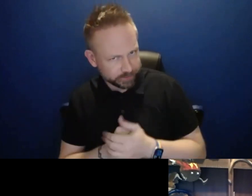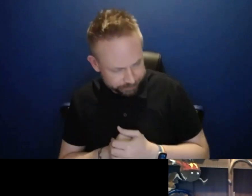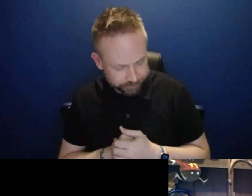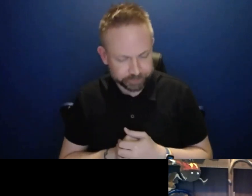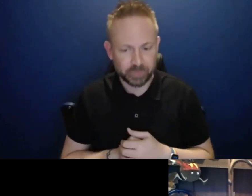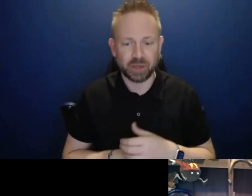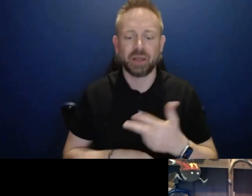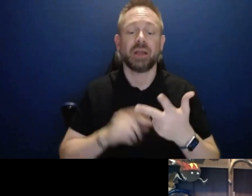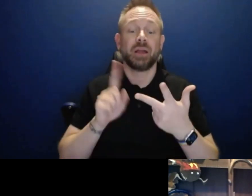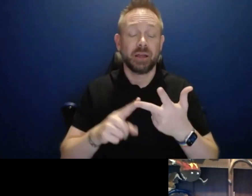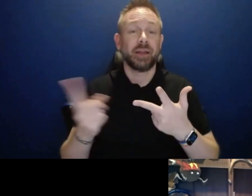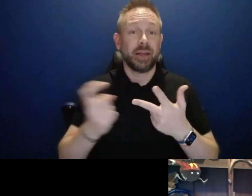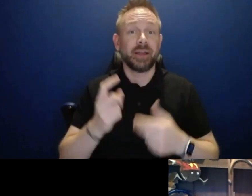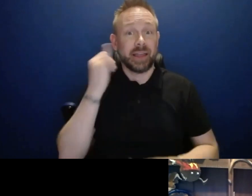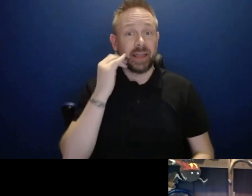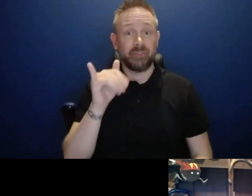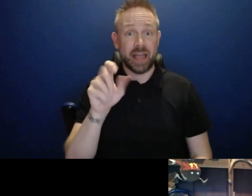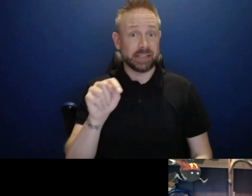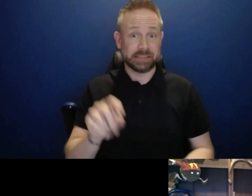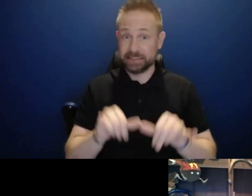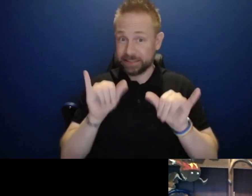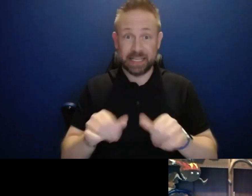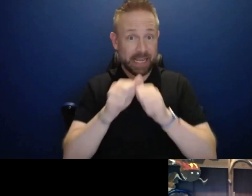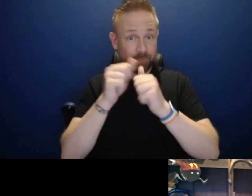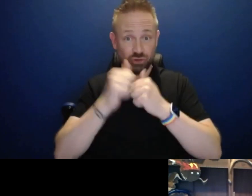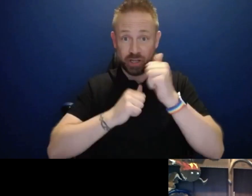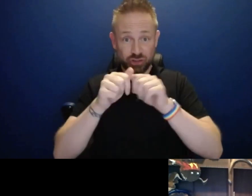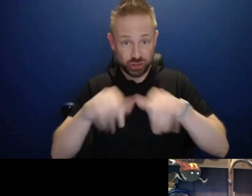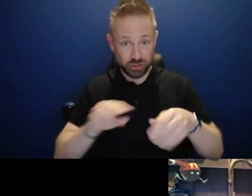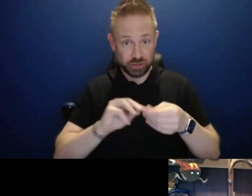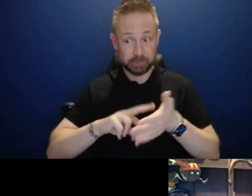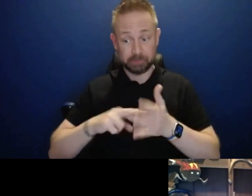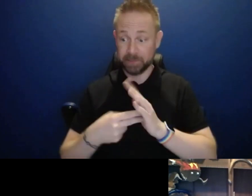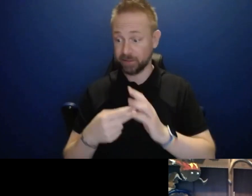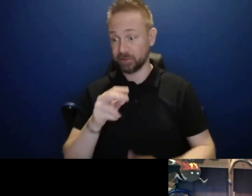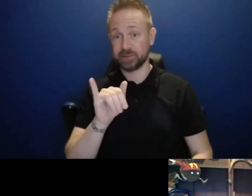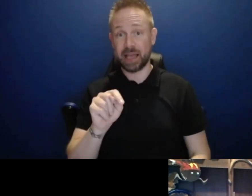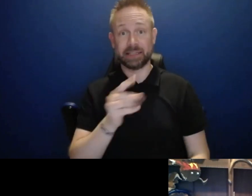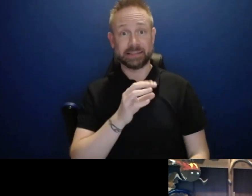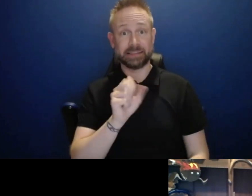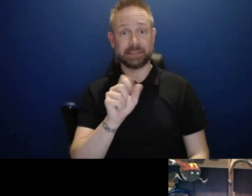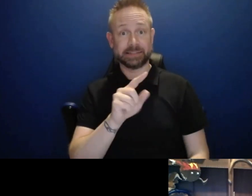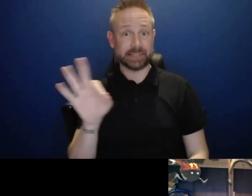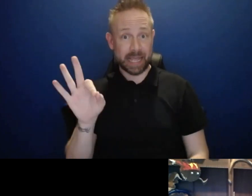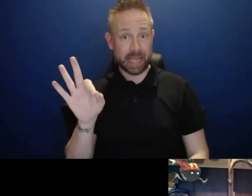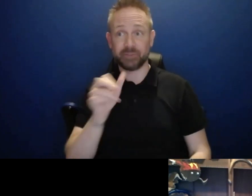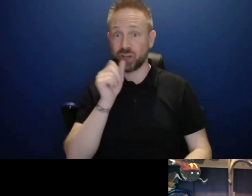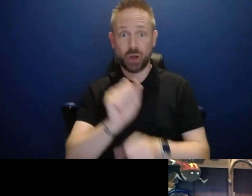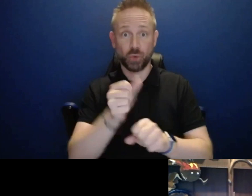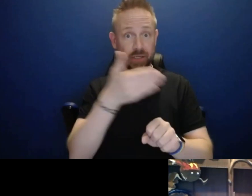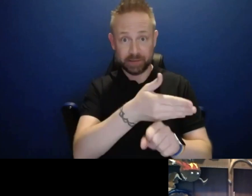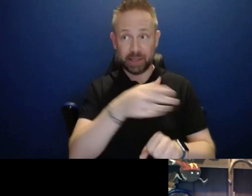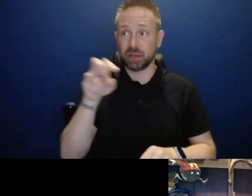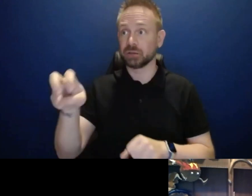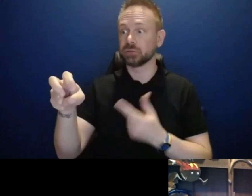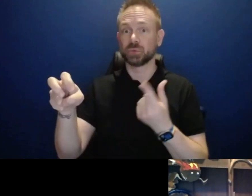If IST is to stay the same, should a majority of the IT staff that are currently external to IST expect to be placed in